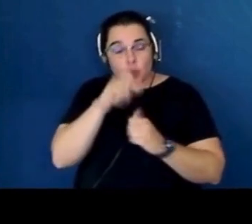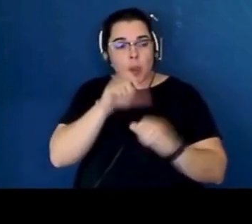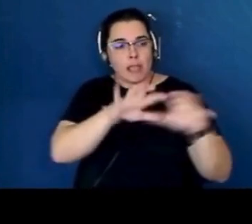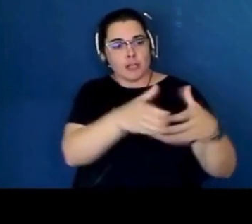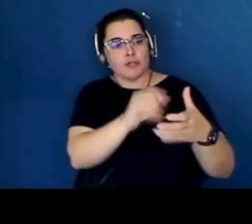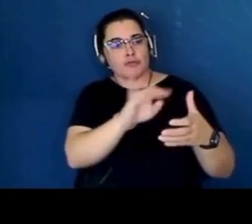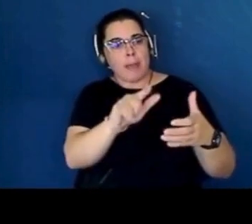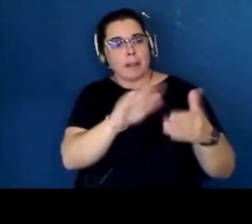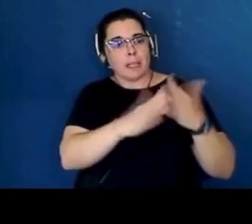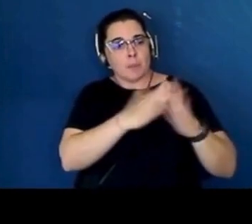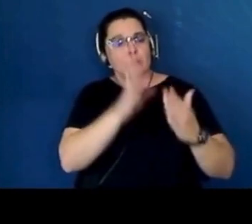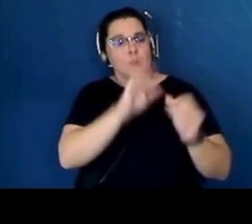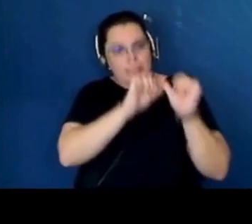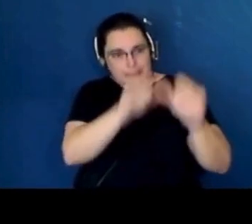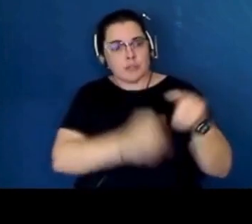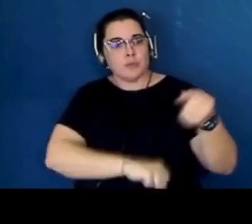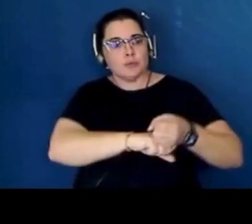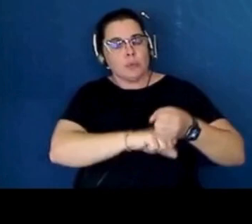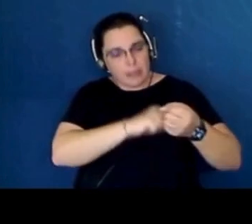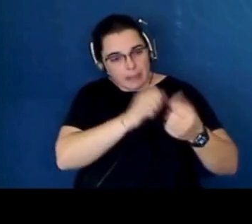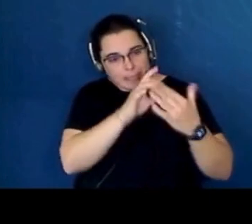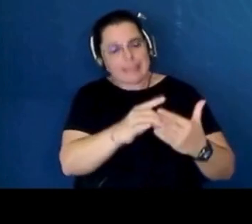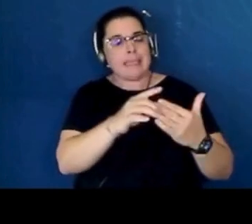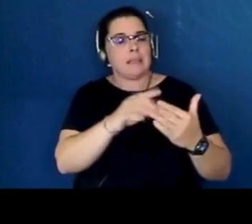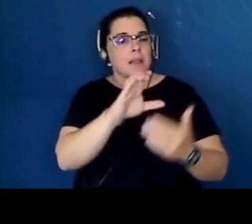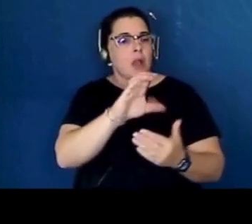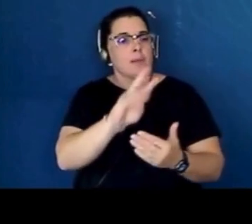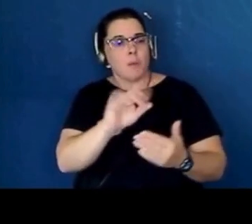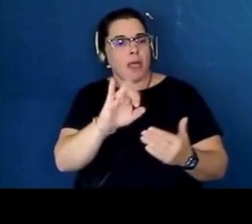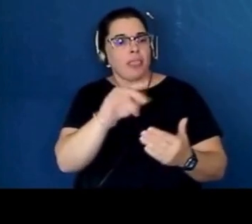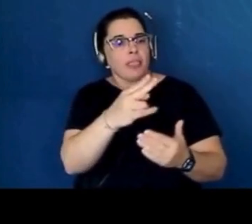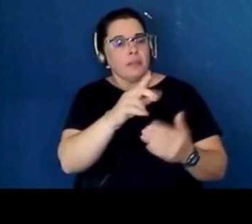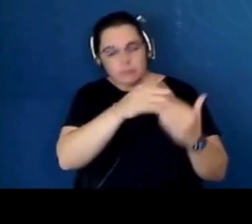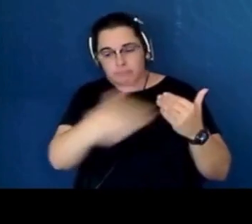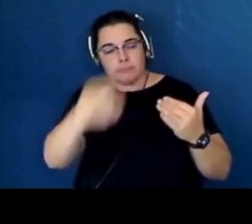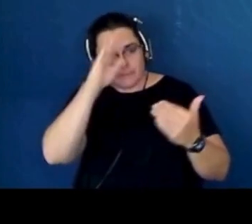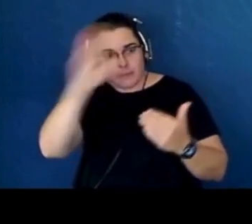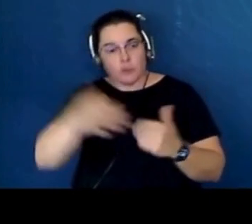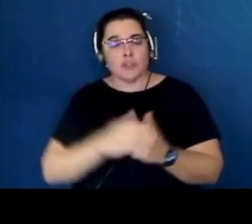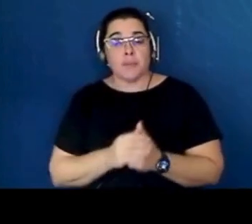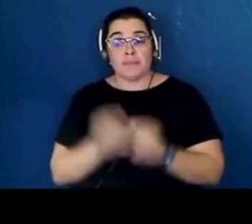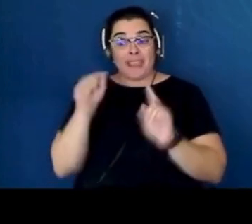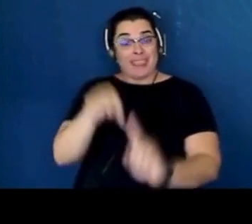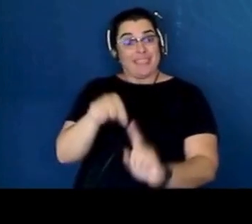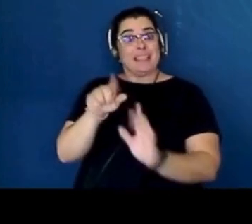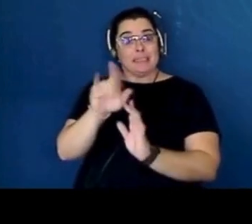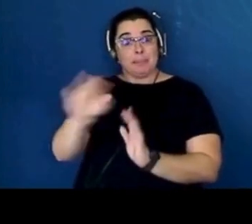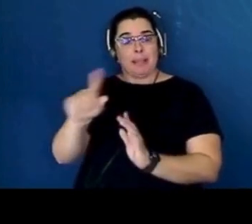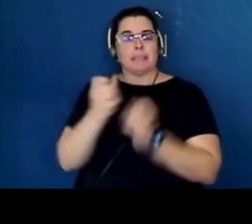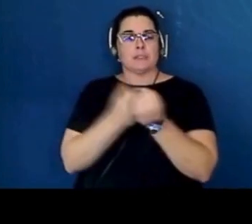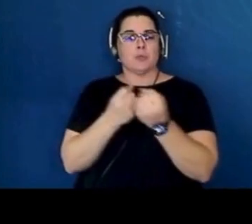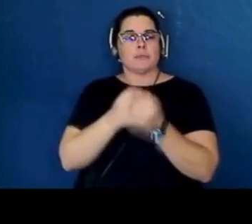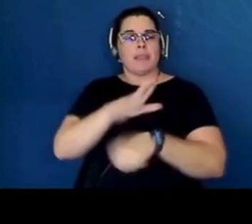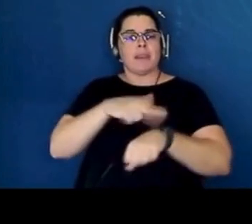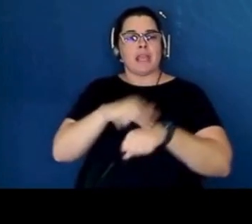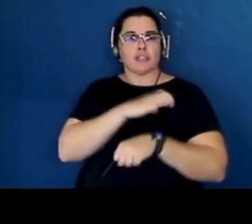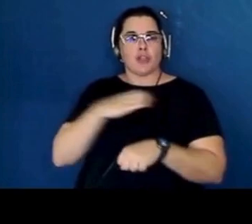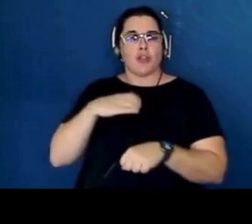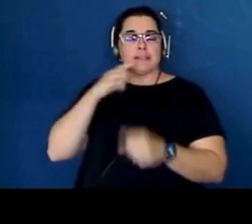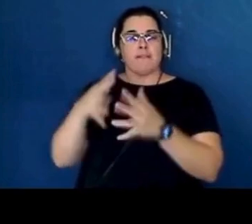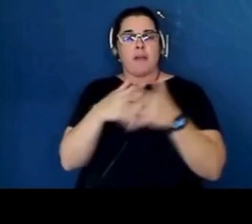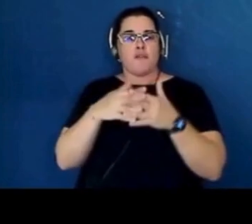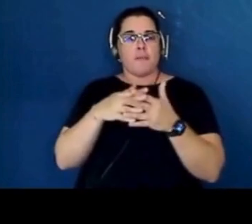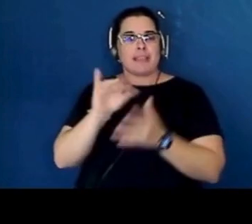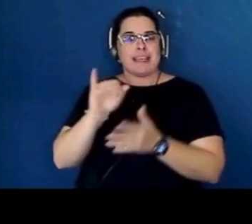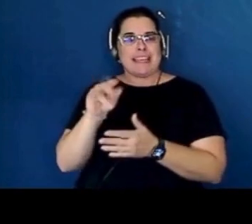communities will continue to help lead the Commonwealth into the future. This bill is endorsed by the National Congress of American Indians,